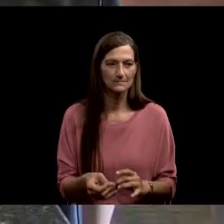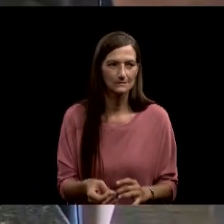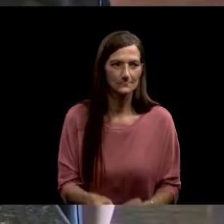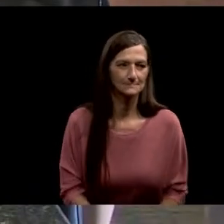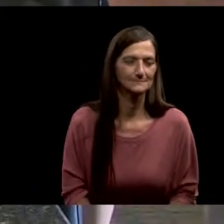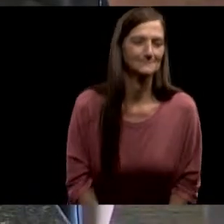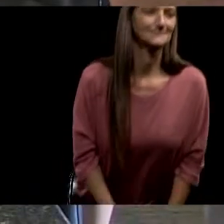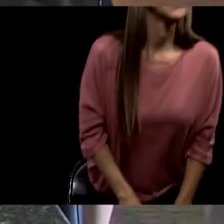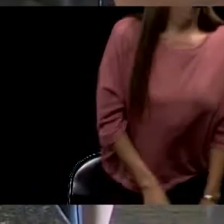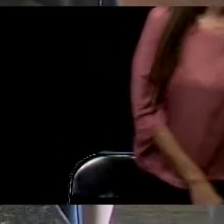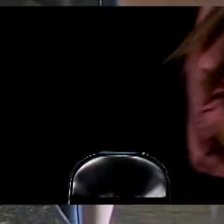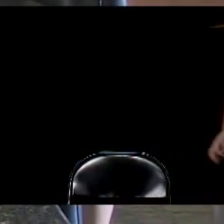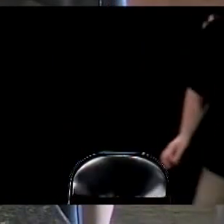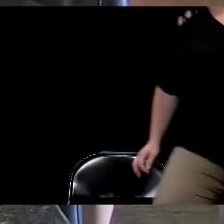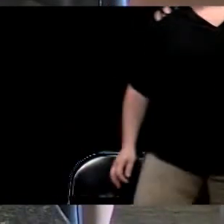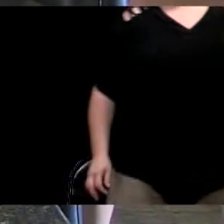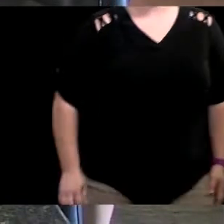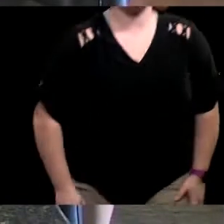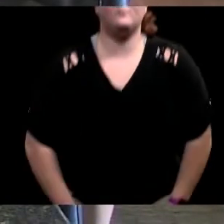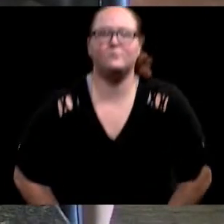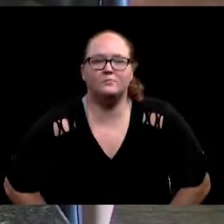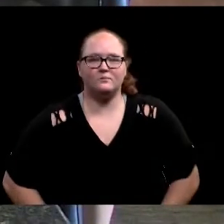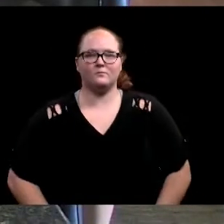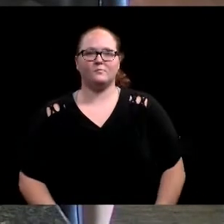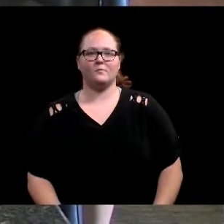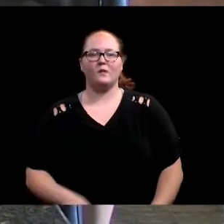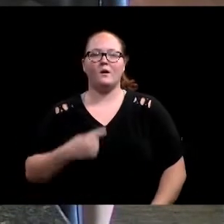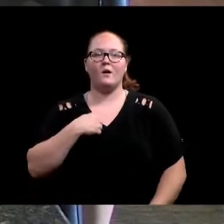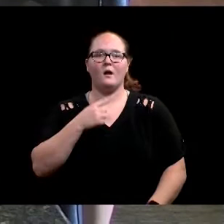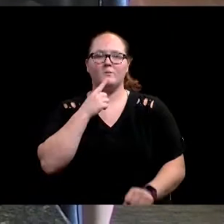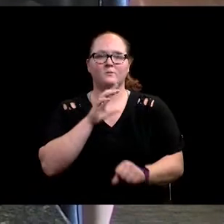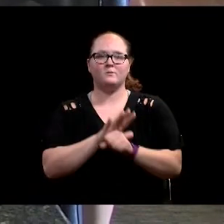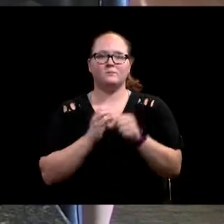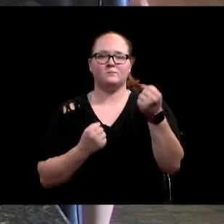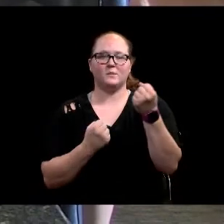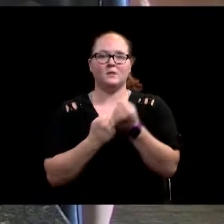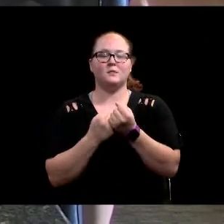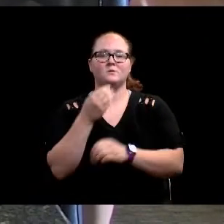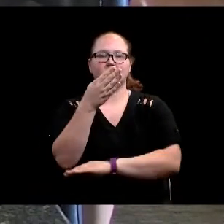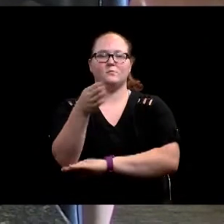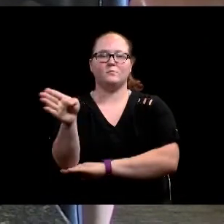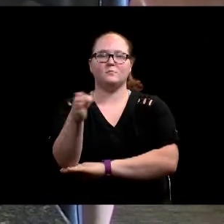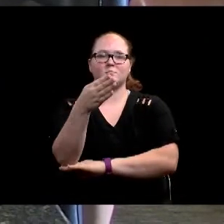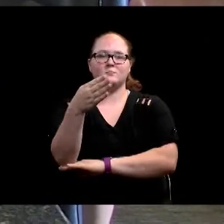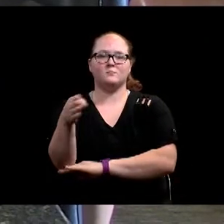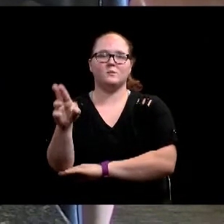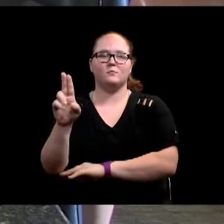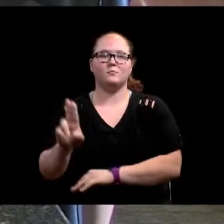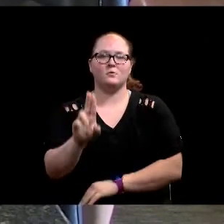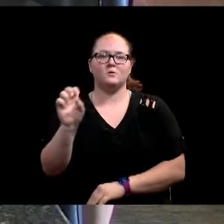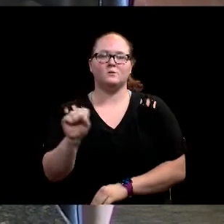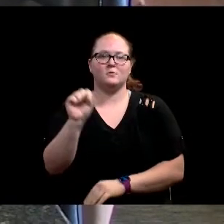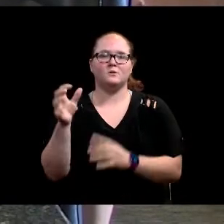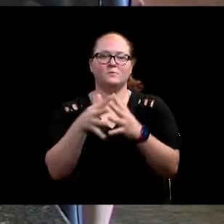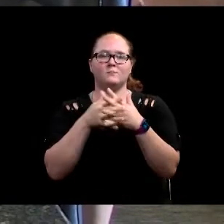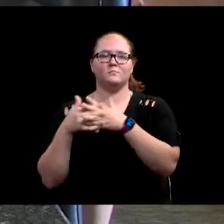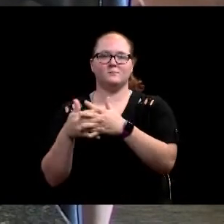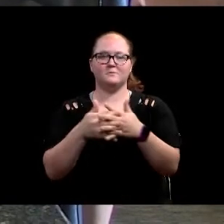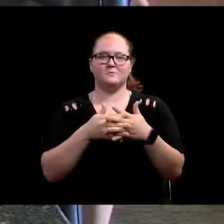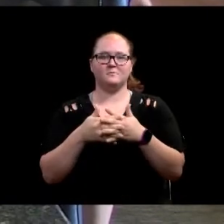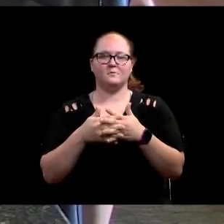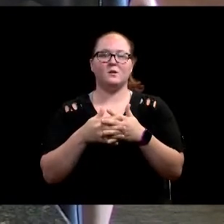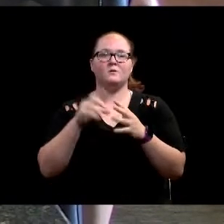I pledge allegiance to the flag of the United States of America, and to the republic in which it stands,